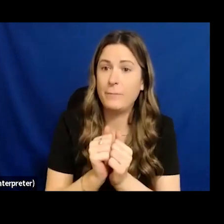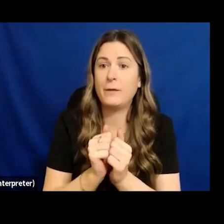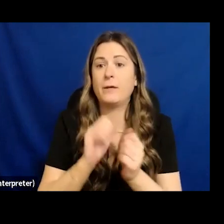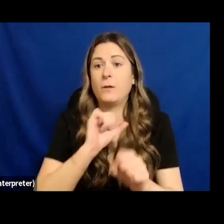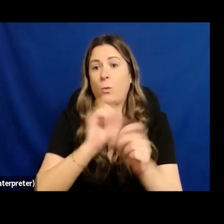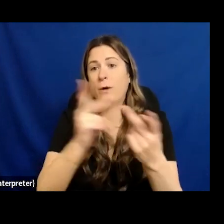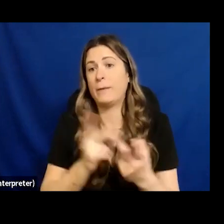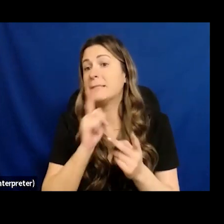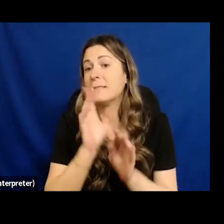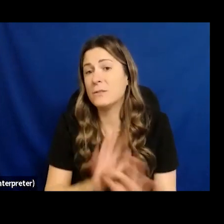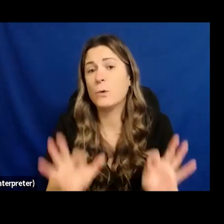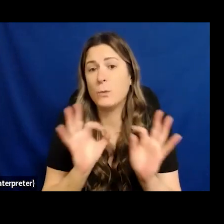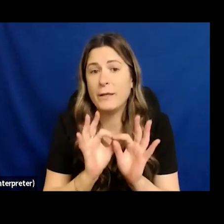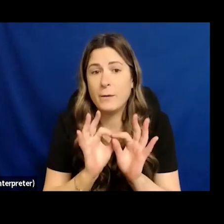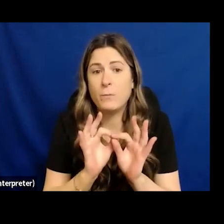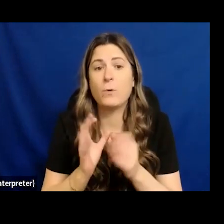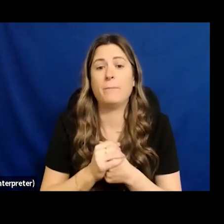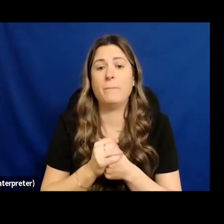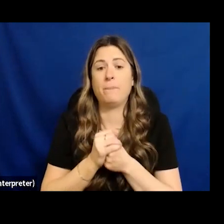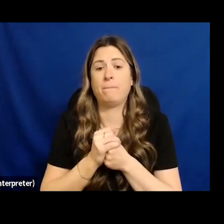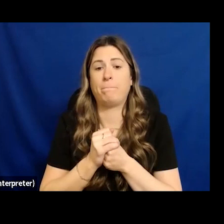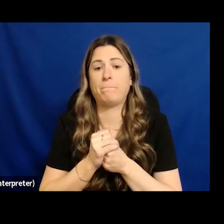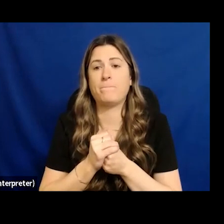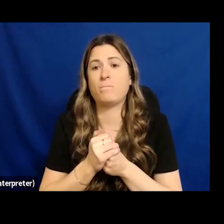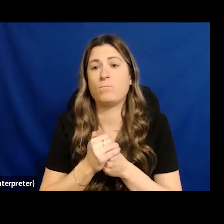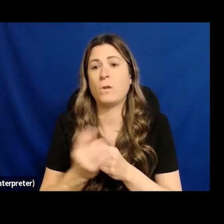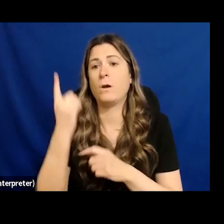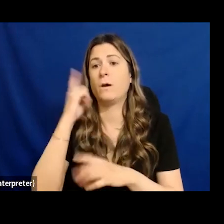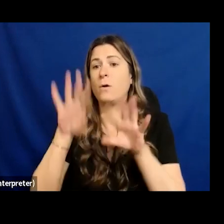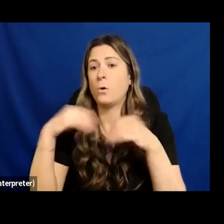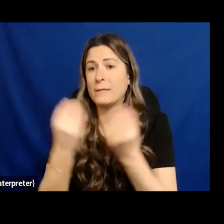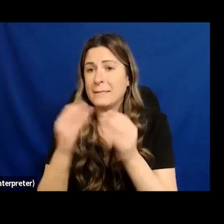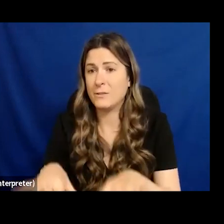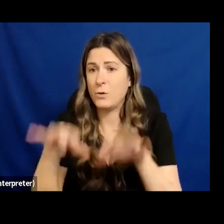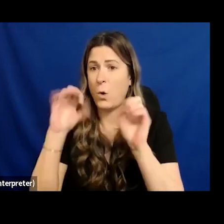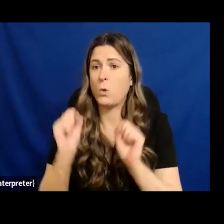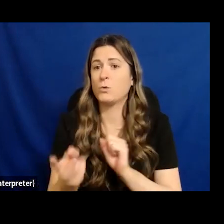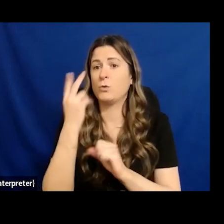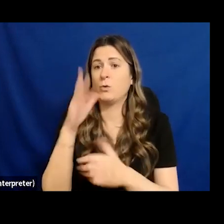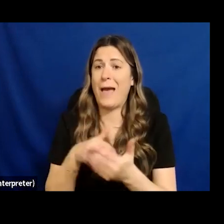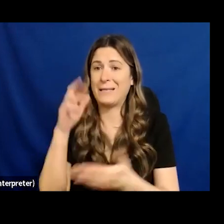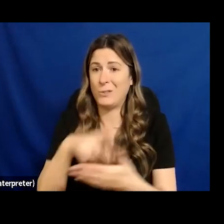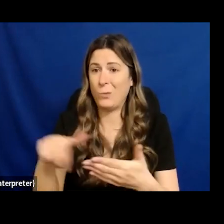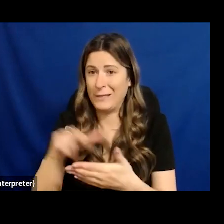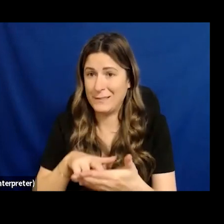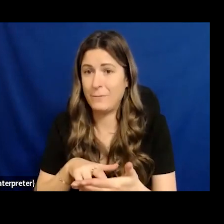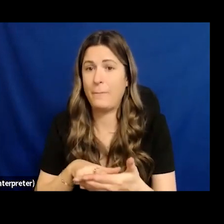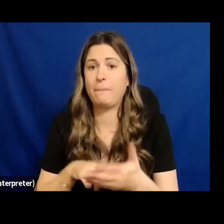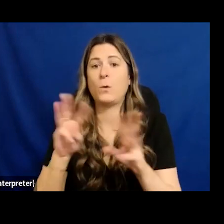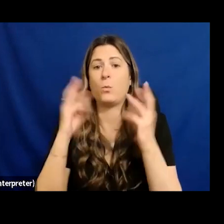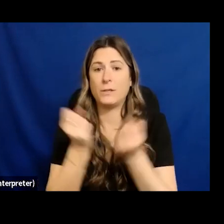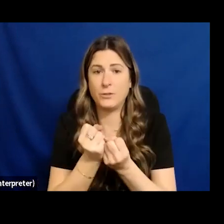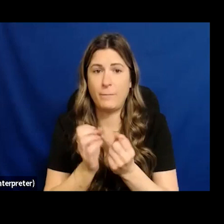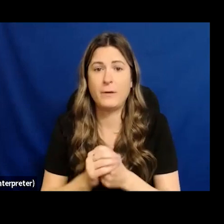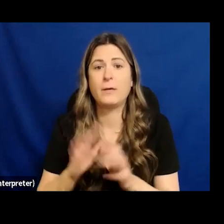refugee center society or works hosts two anti-racism initiative programs the first is resilience bc a network